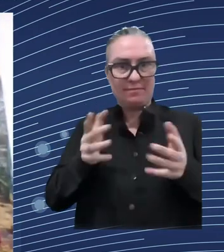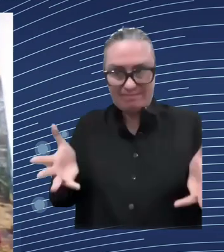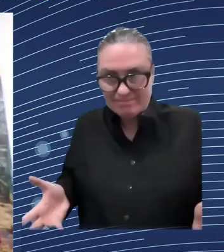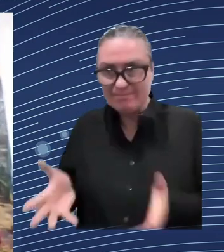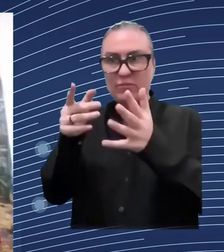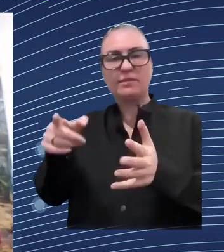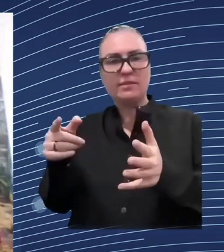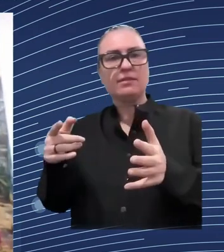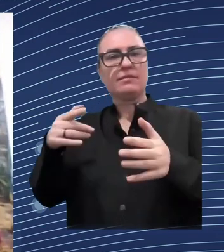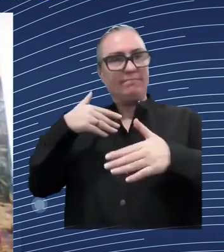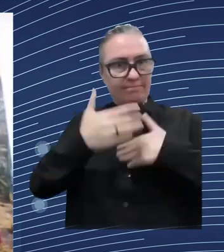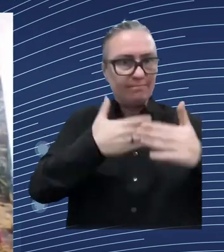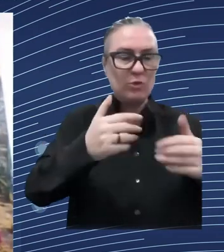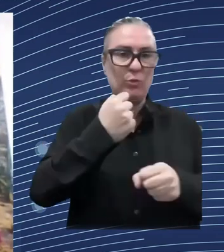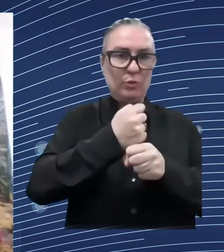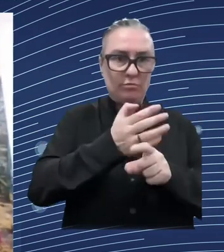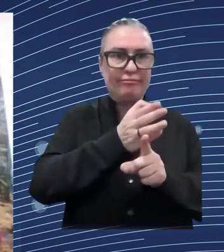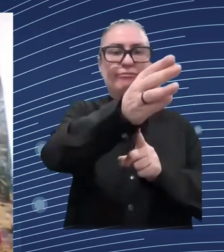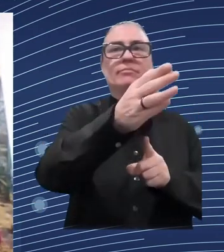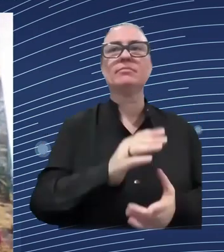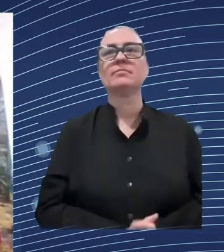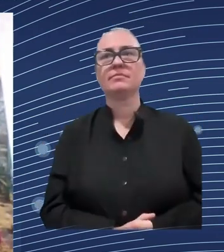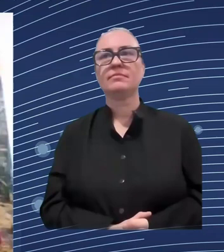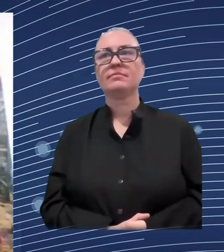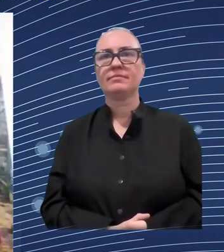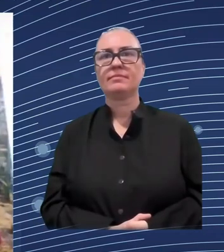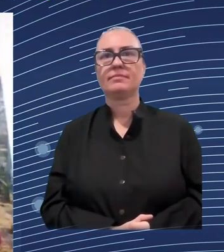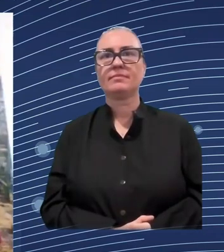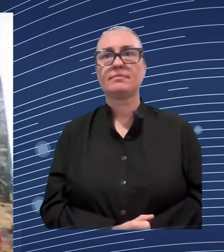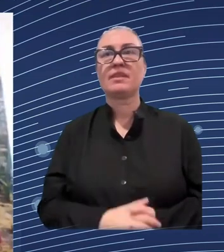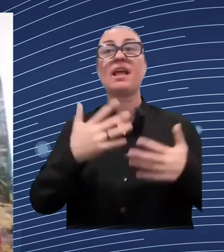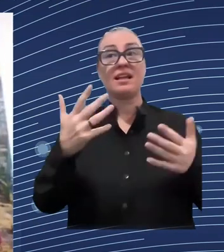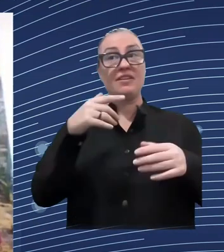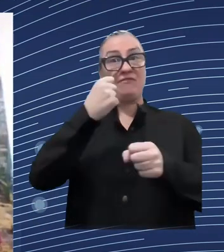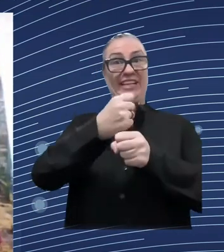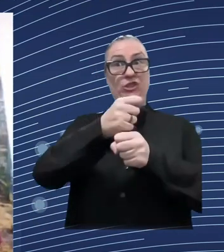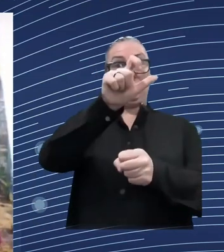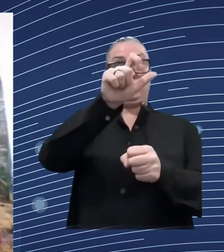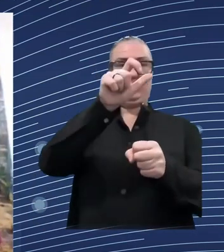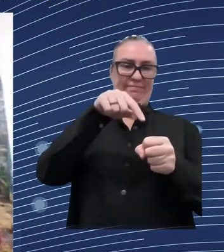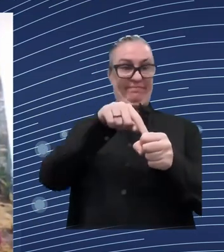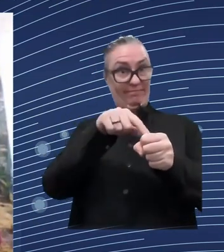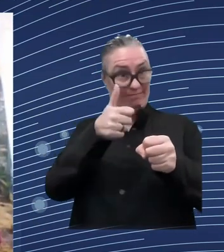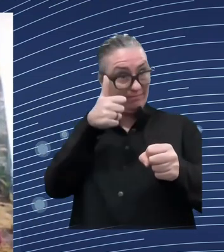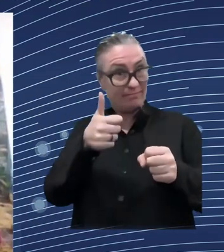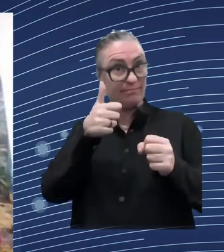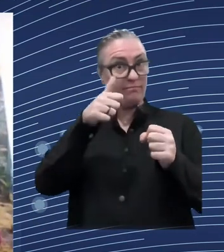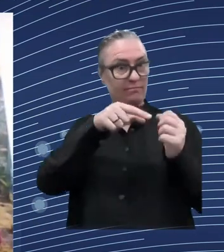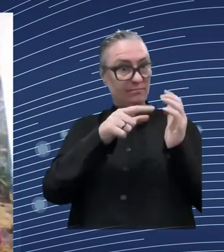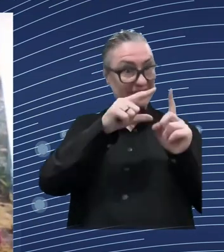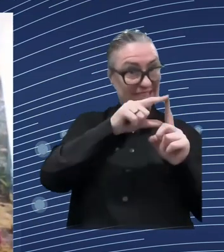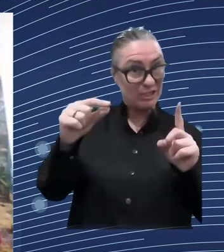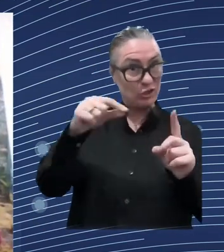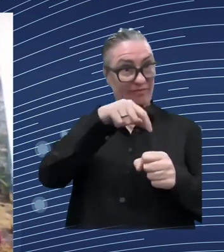those who have not yet uh made up their minds uh career guidance test is available and uh